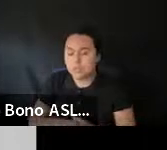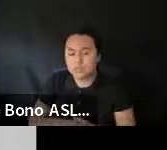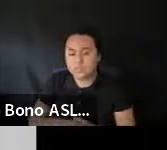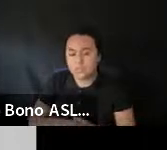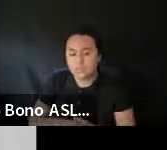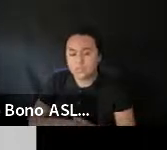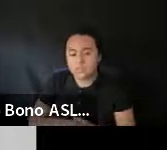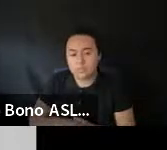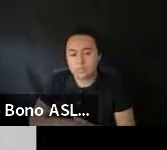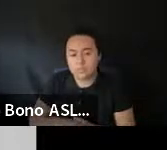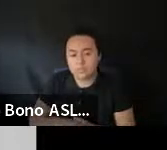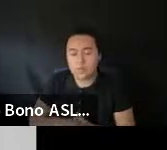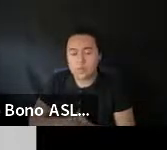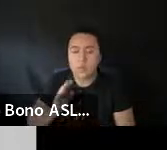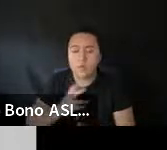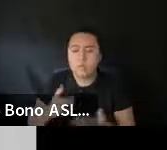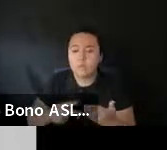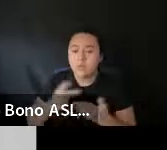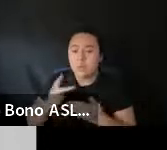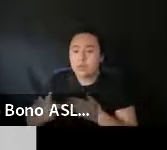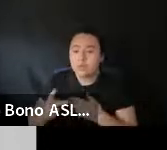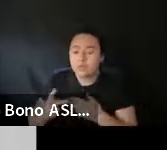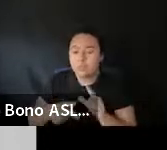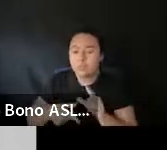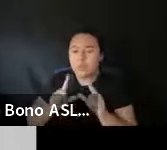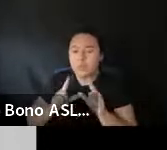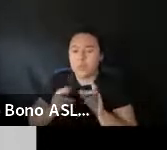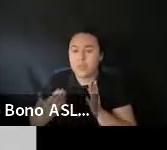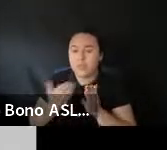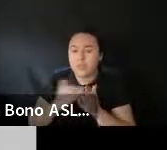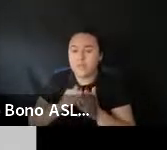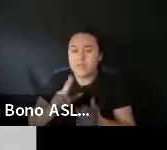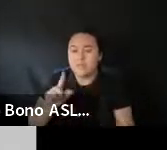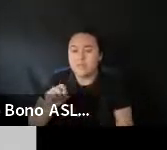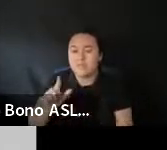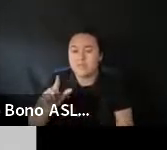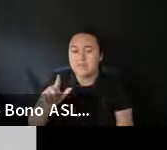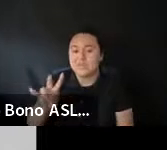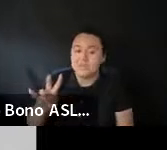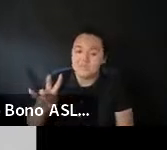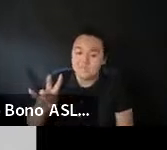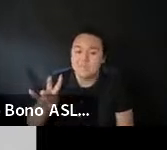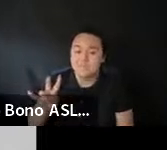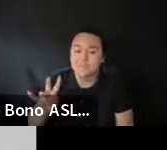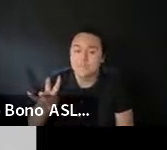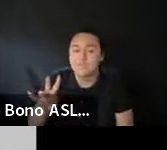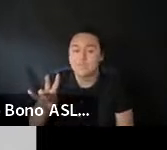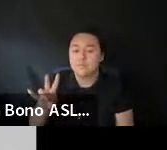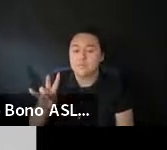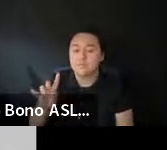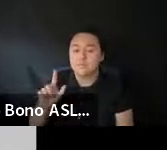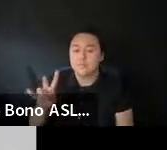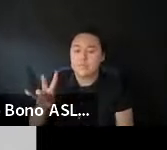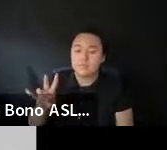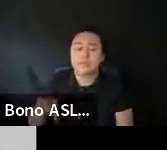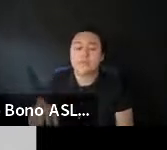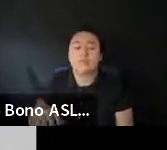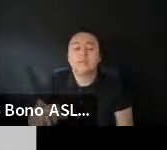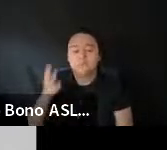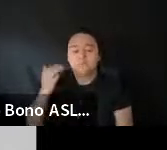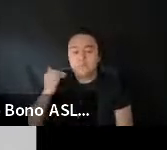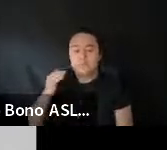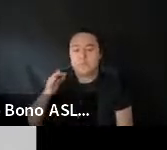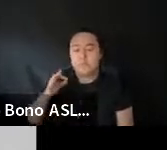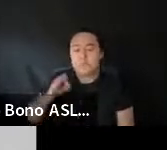Uh. Our program is up for renewal in 2027. So. Which means that. Uh. Again. Because. Uh. Sort of incentives come and